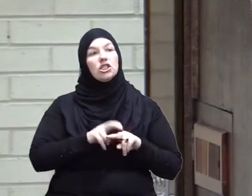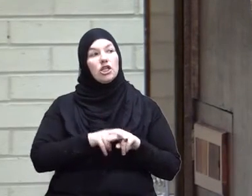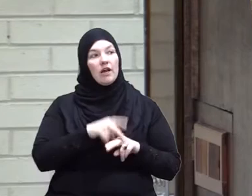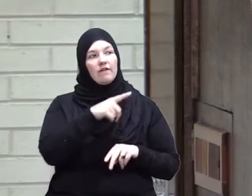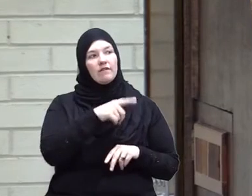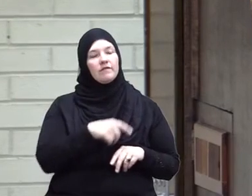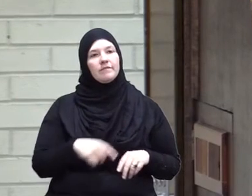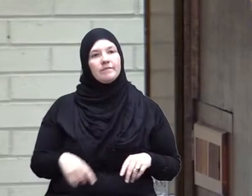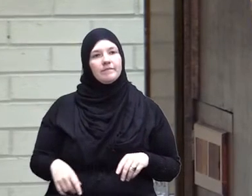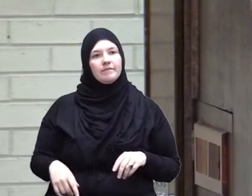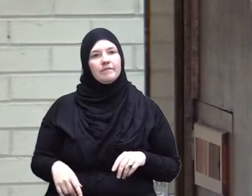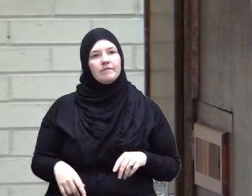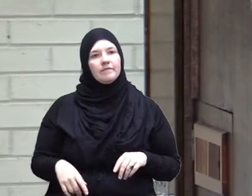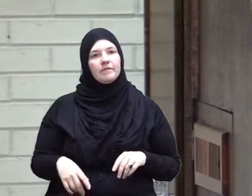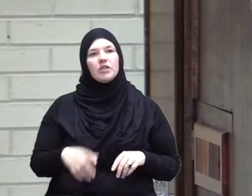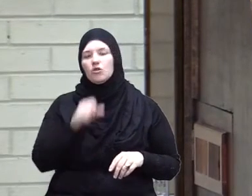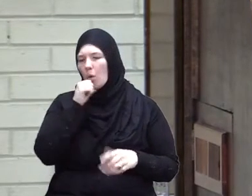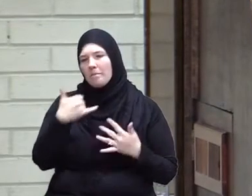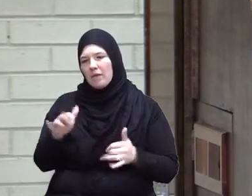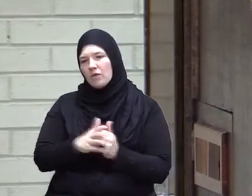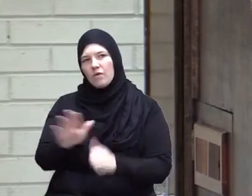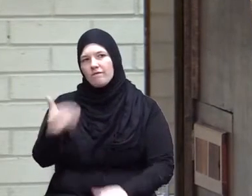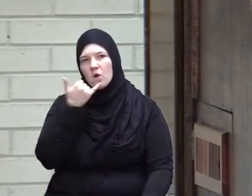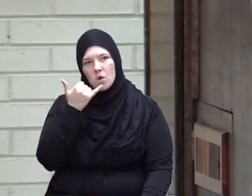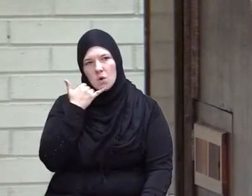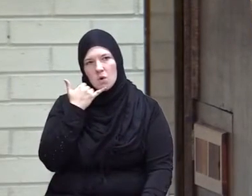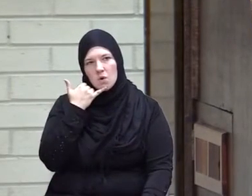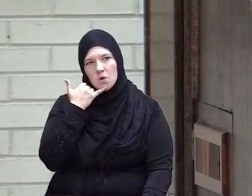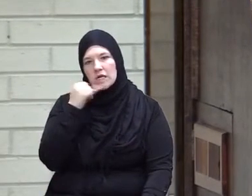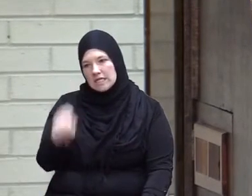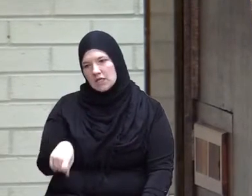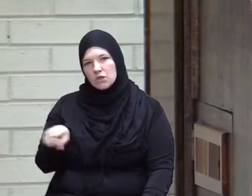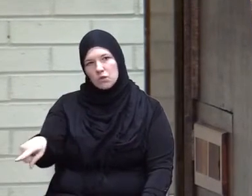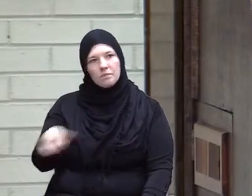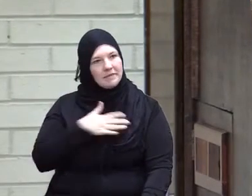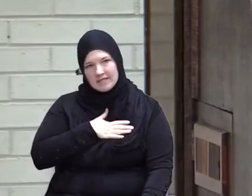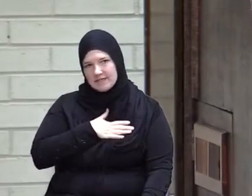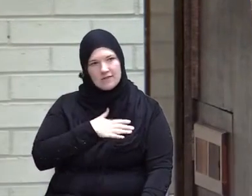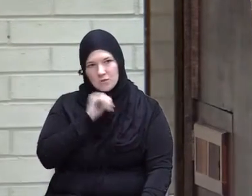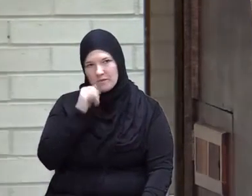don't play with your phone yes please